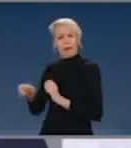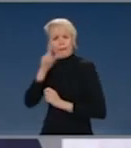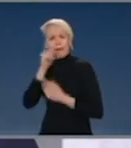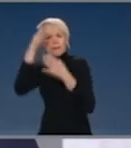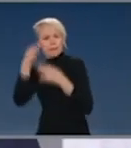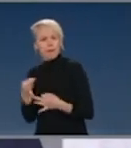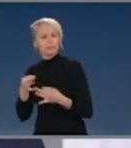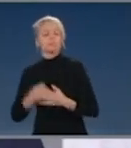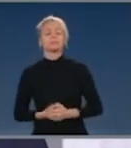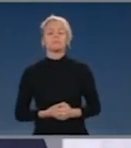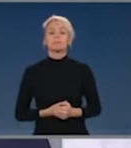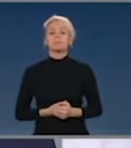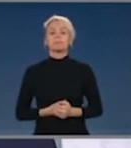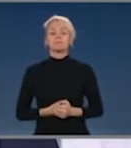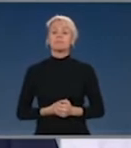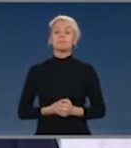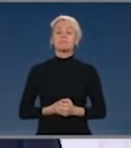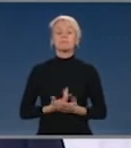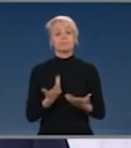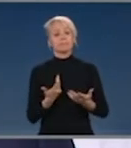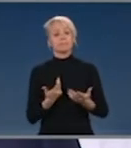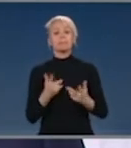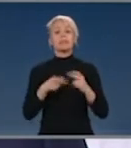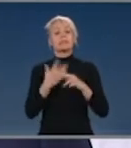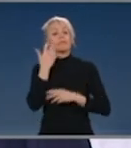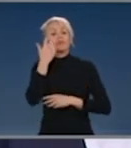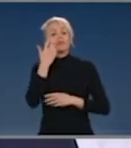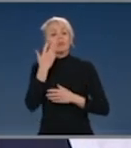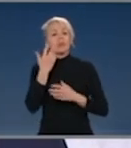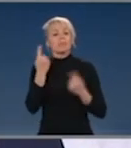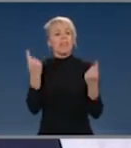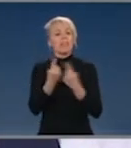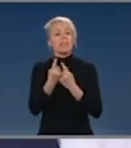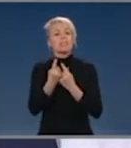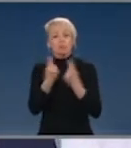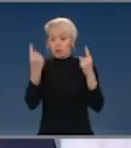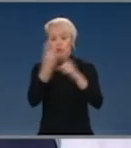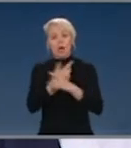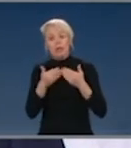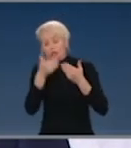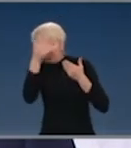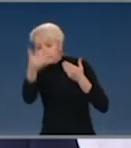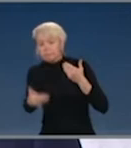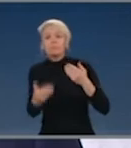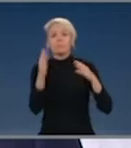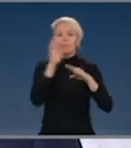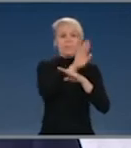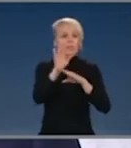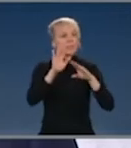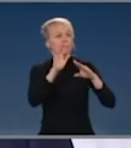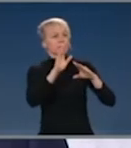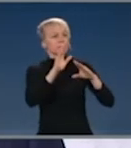conditions change, when business activities change, when markets change, when technology changes,